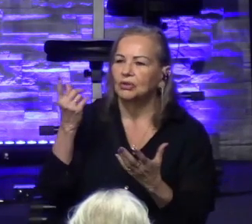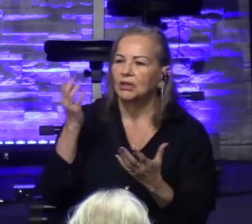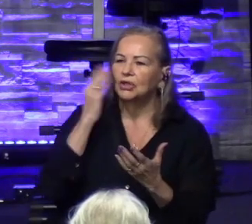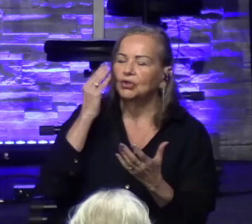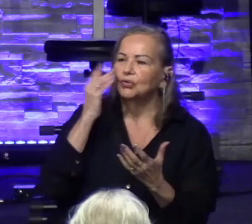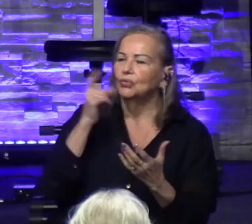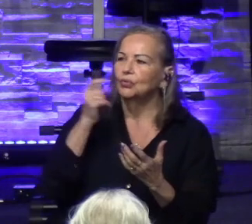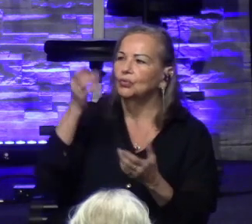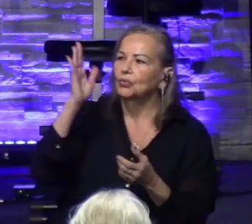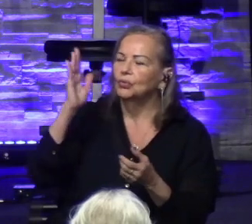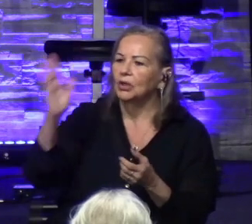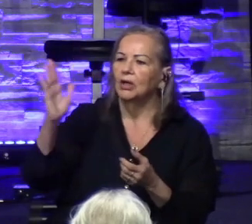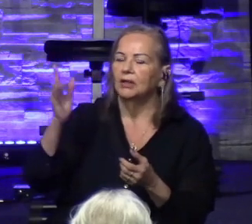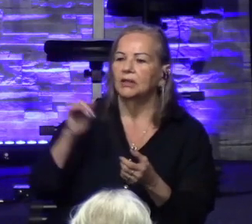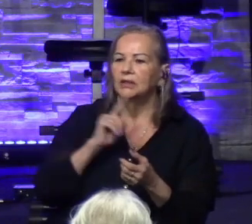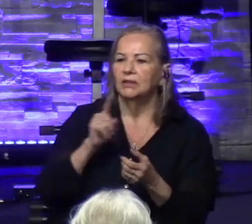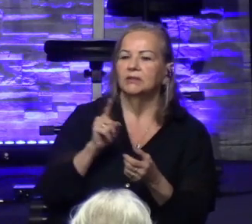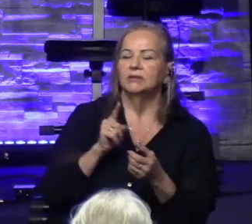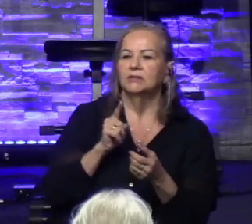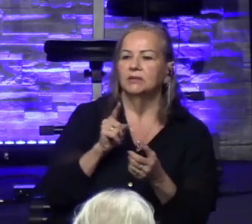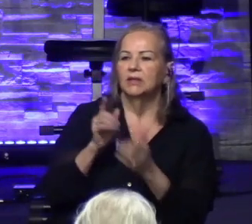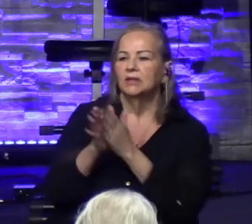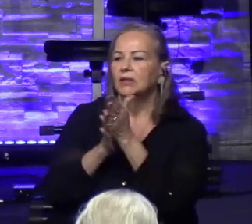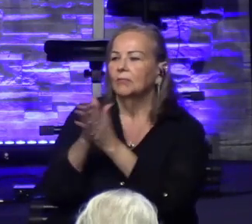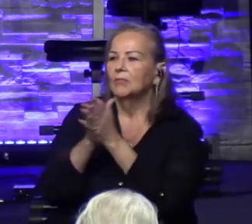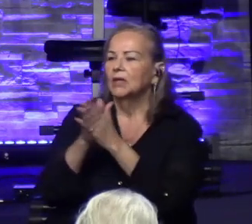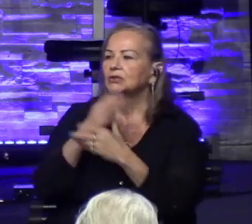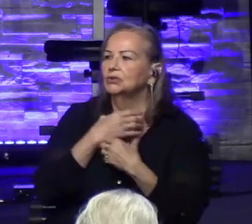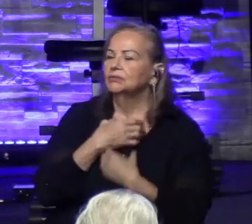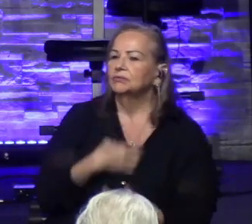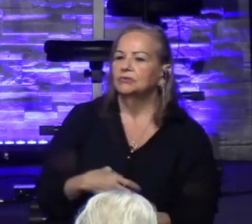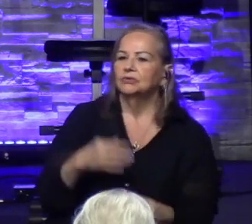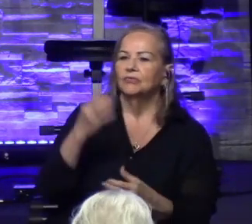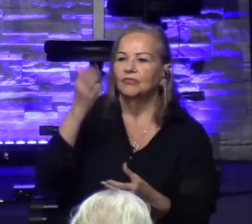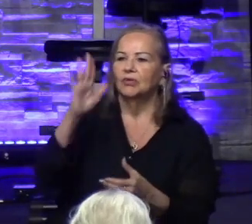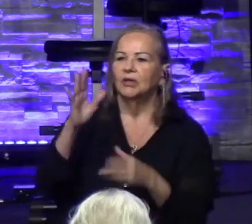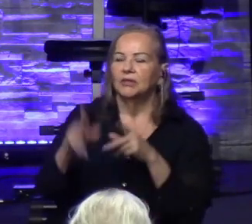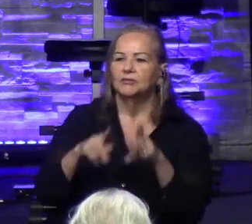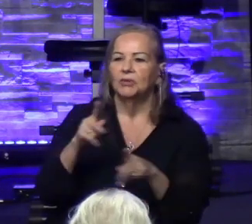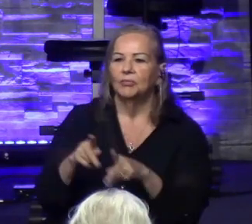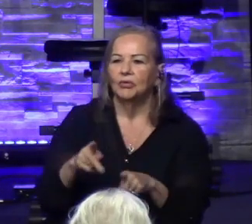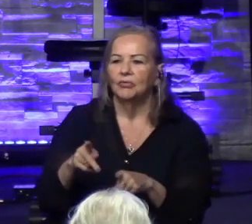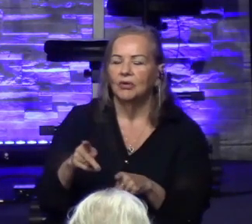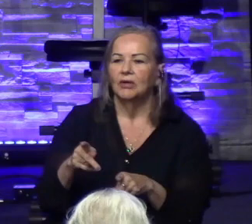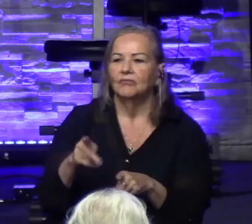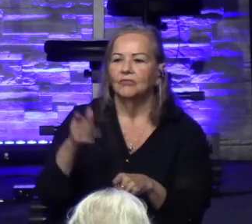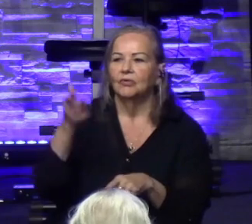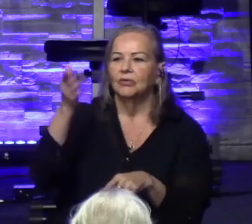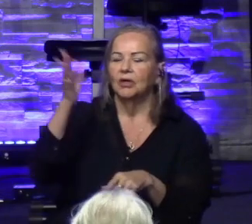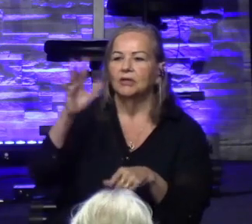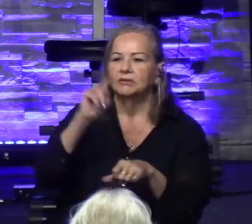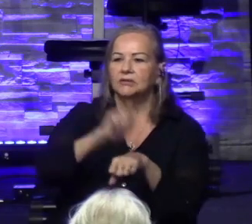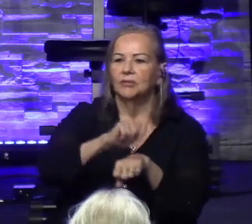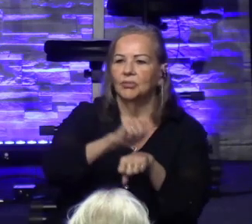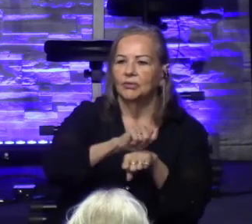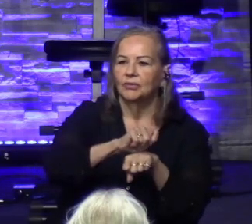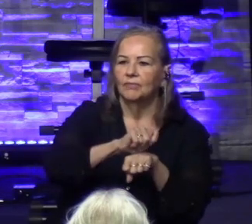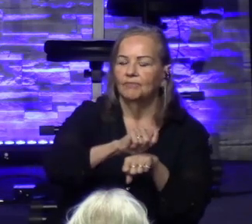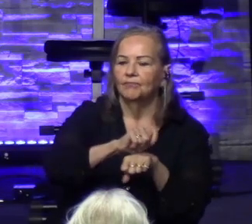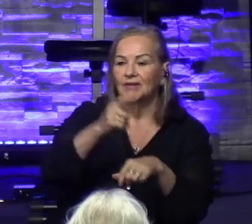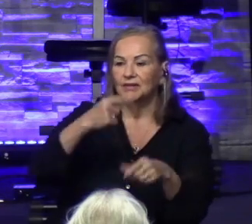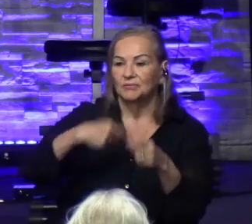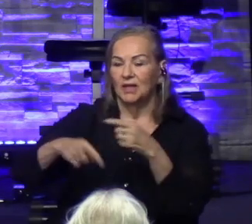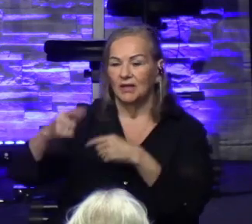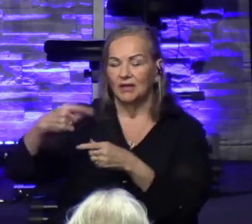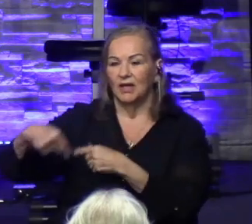and he loved him and had a passion for God's people and had a passion for God's house. Because back in then,